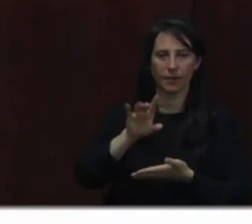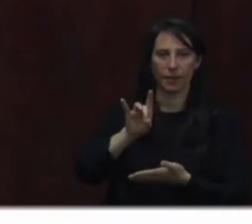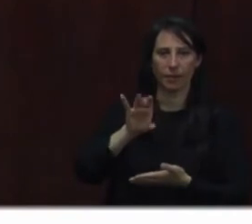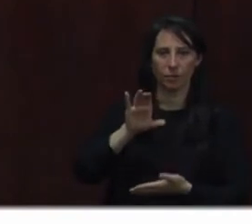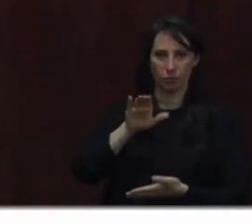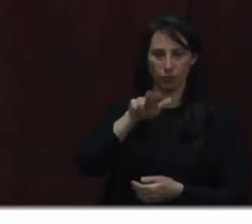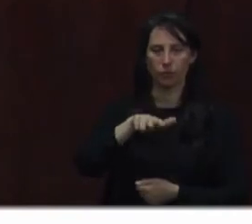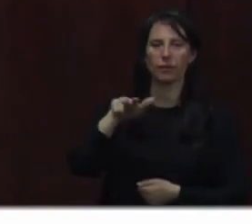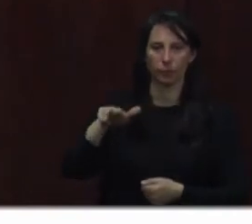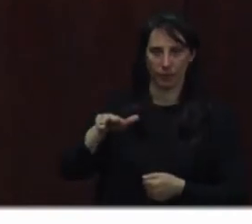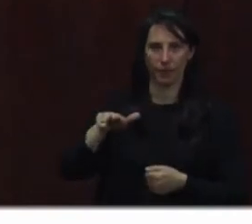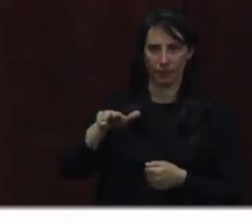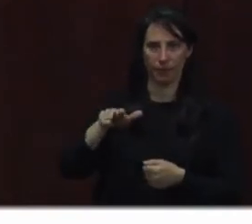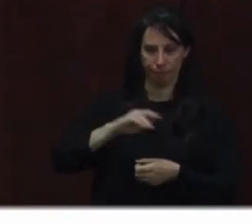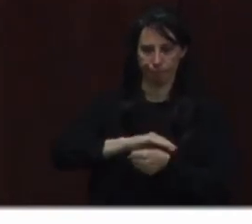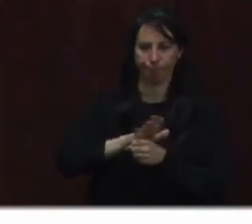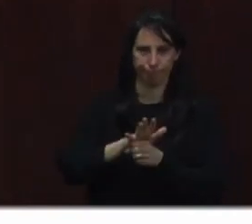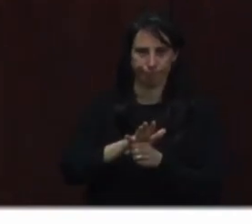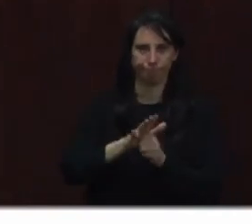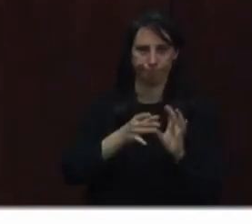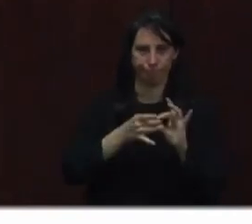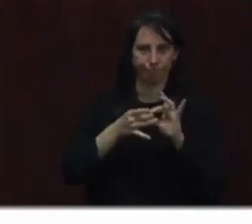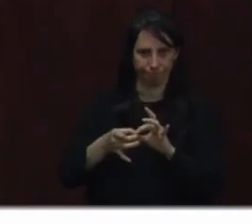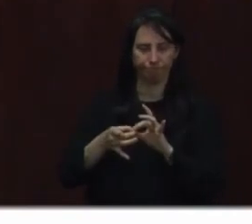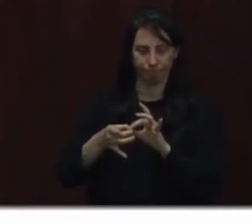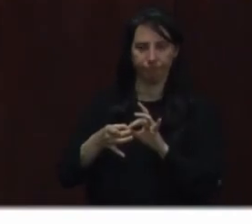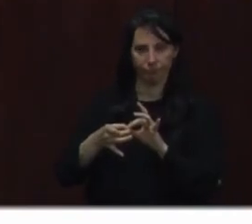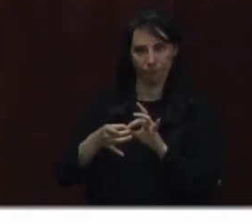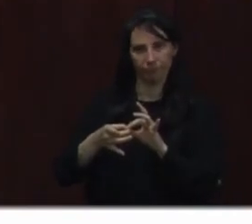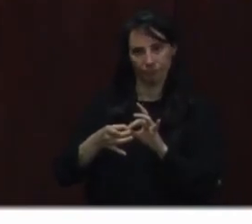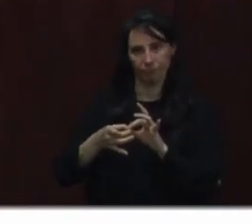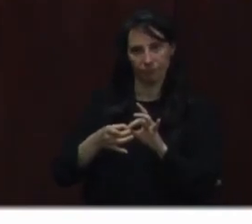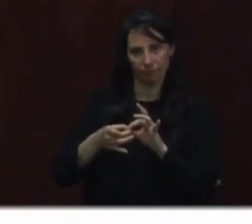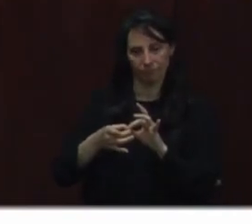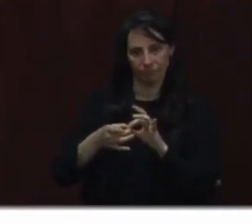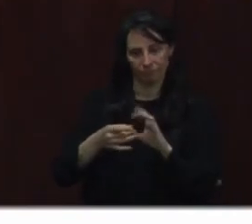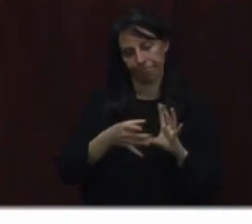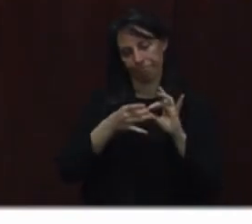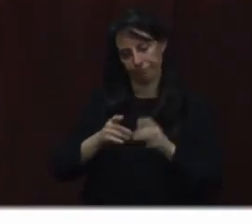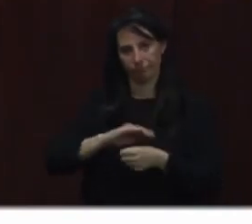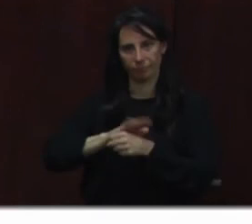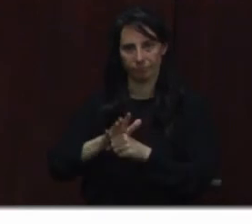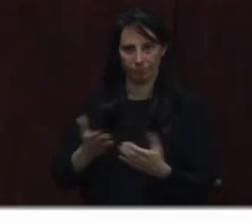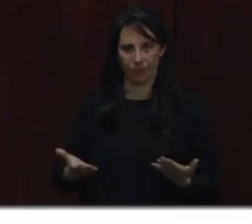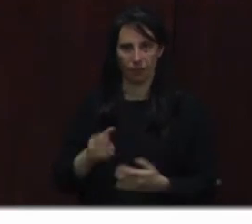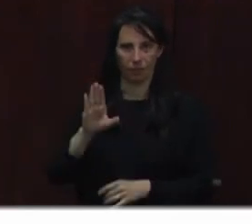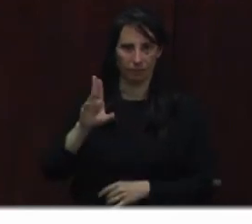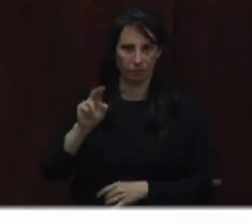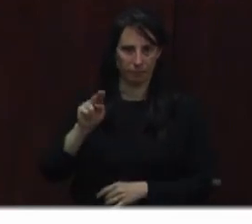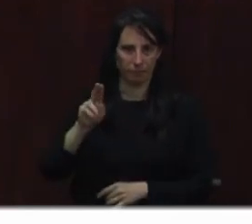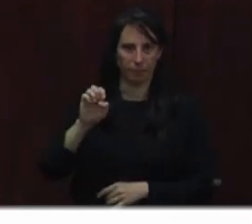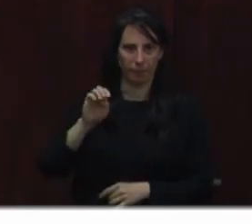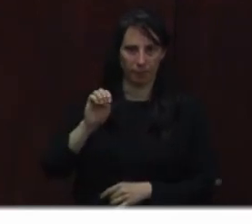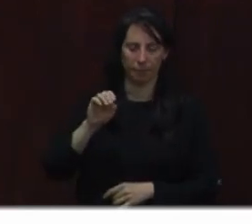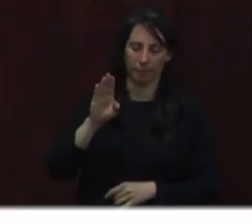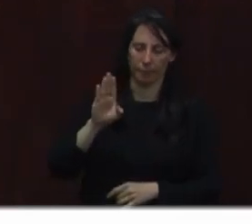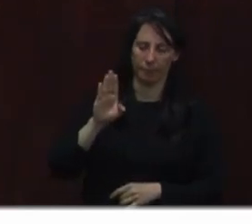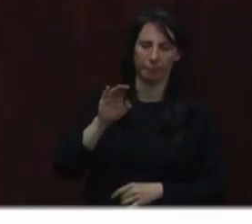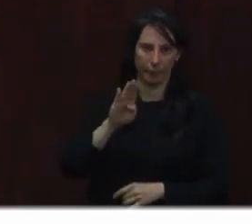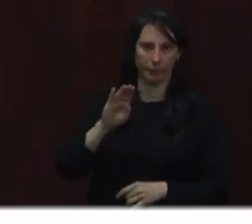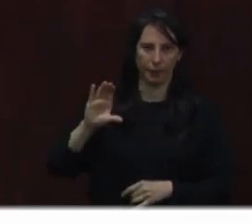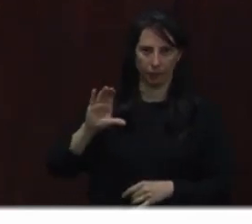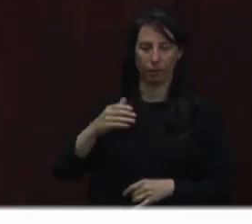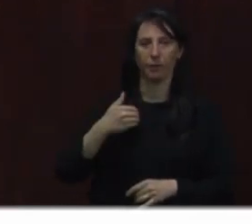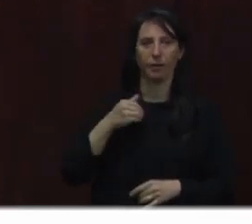COVID-19 cases in Buncombe County. There have been a total of 247